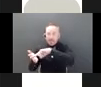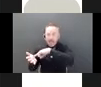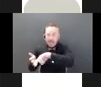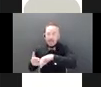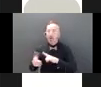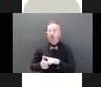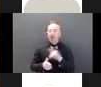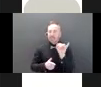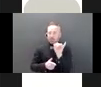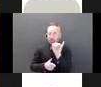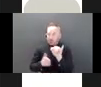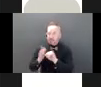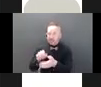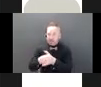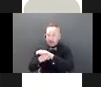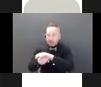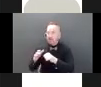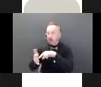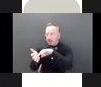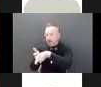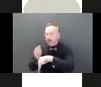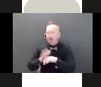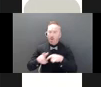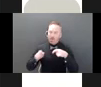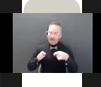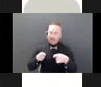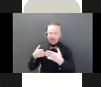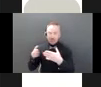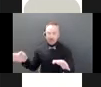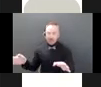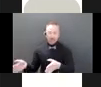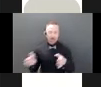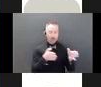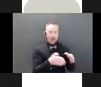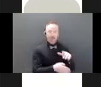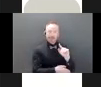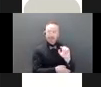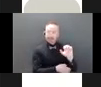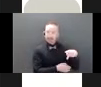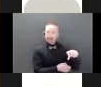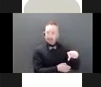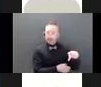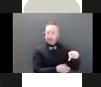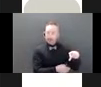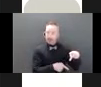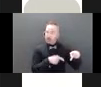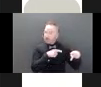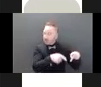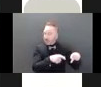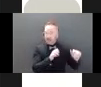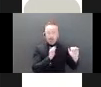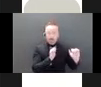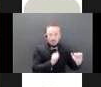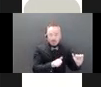finances more generally. A trusted contact person, on the other hand, is not permitted to direct rates or